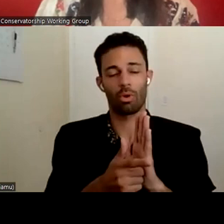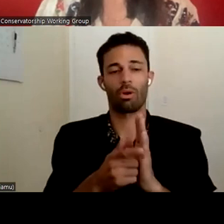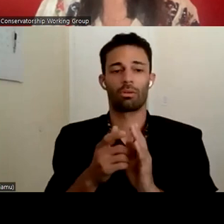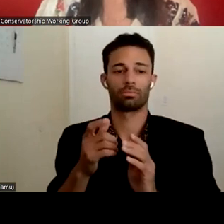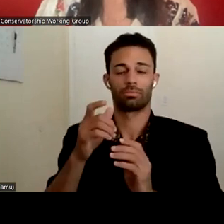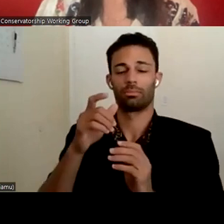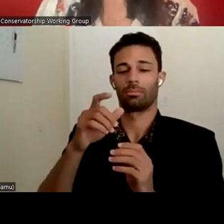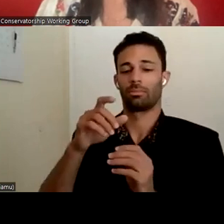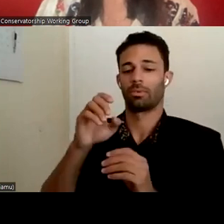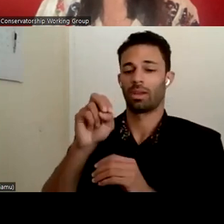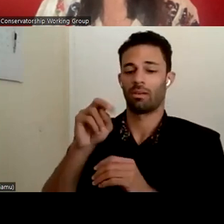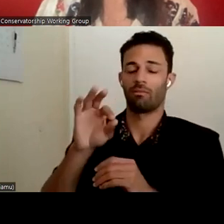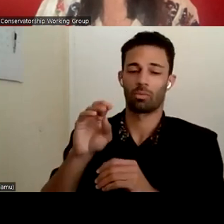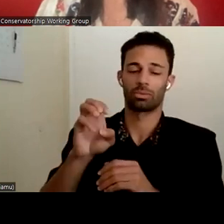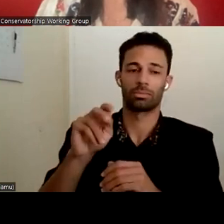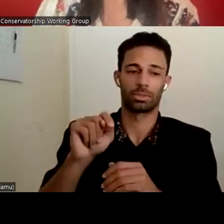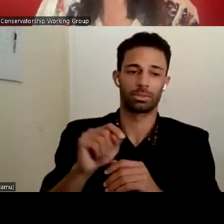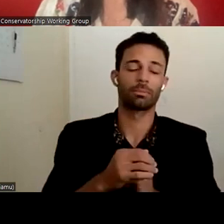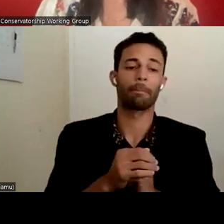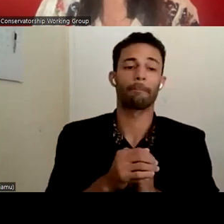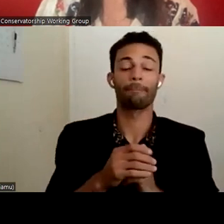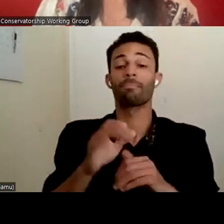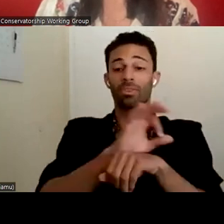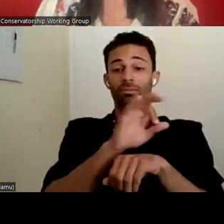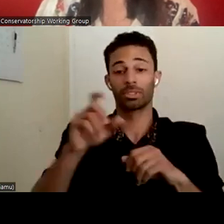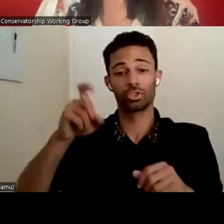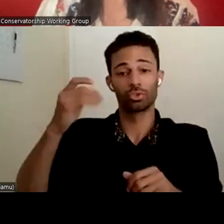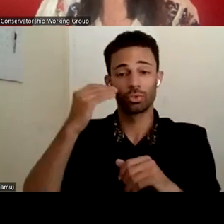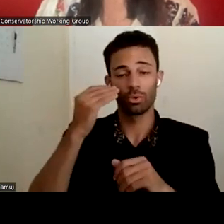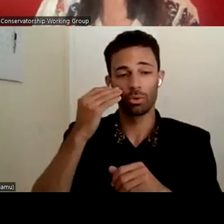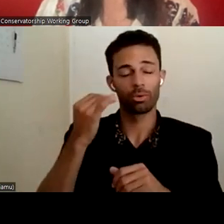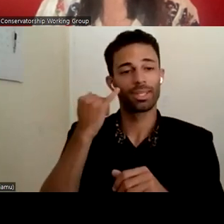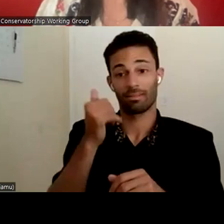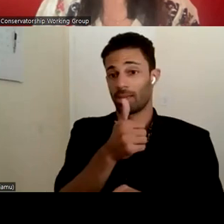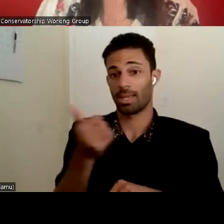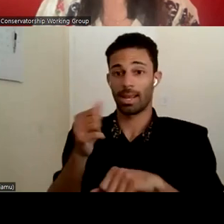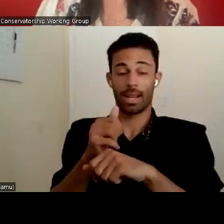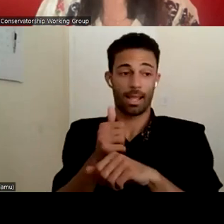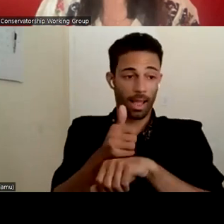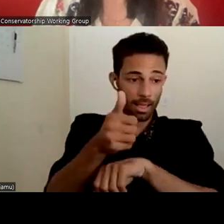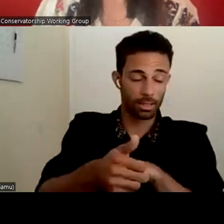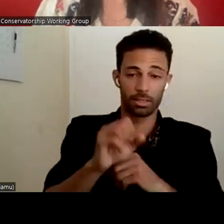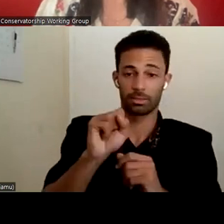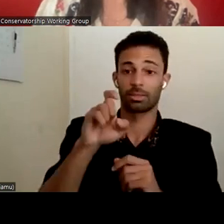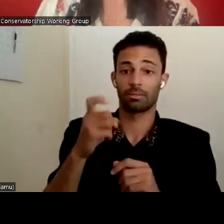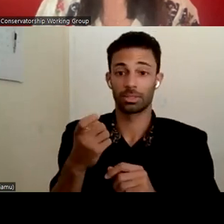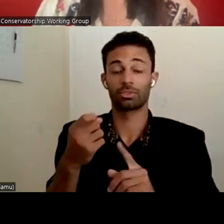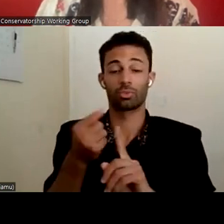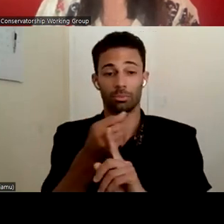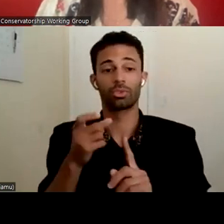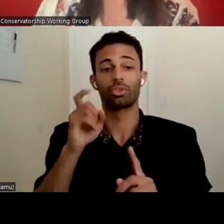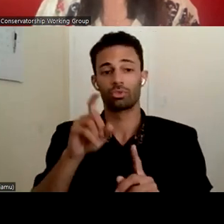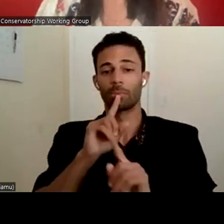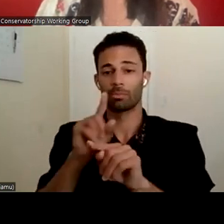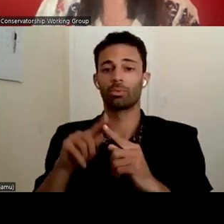in facilities should know that if there are any allegations of sexual abuse, that should be reported to their local